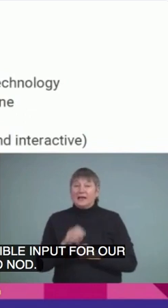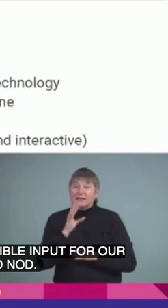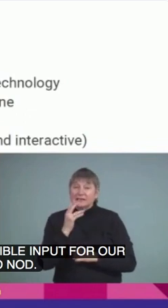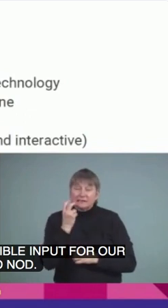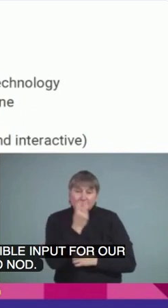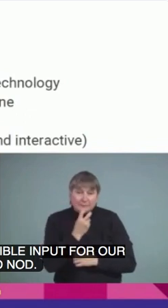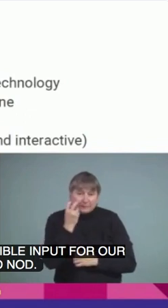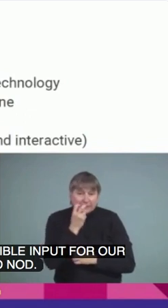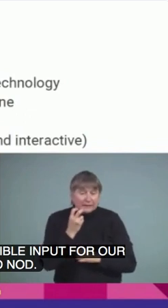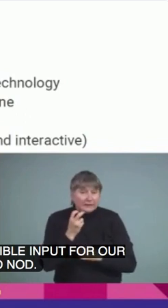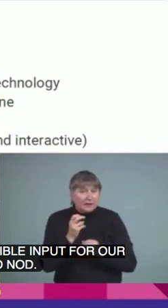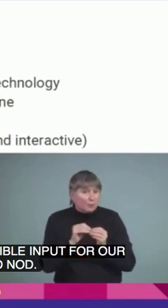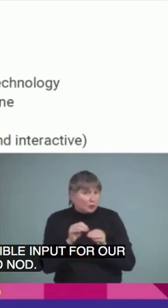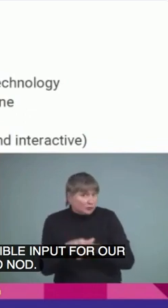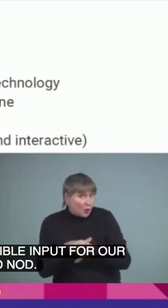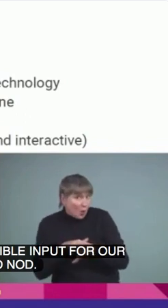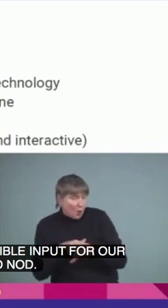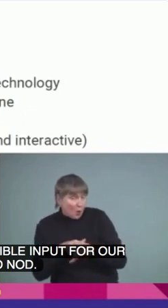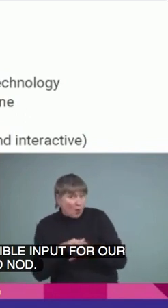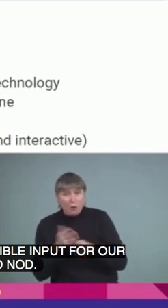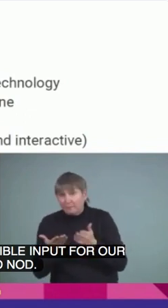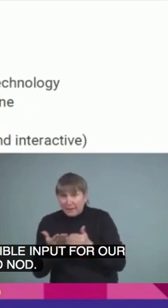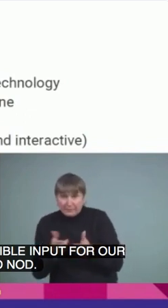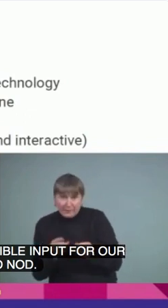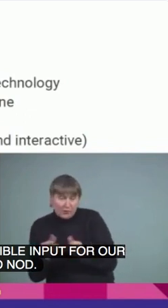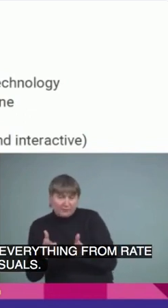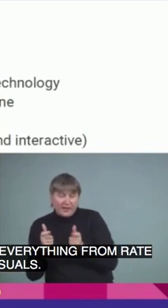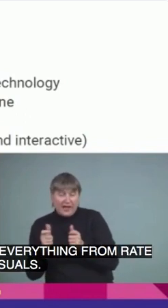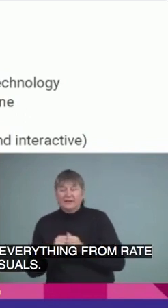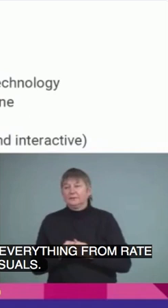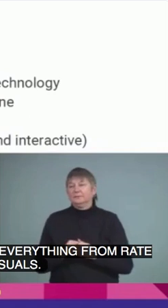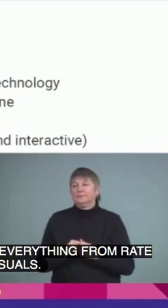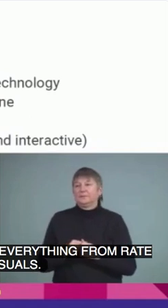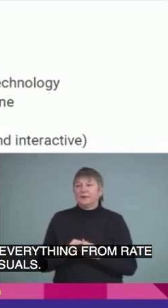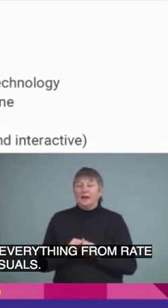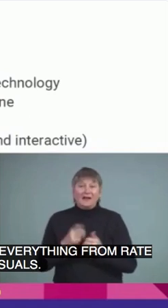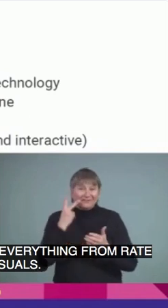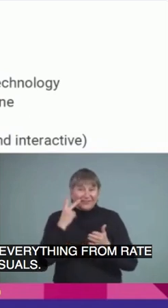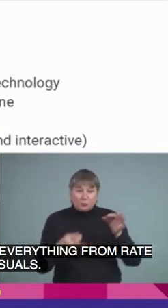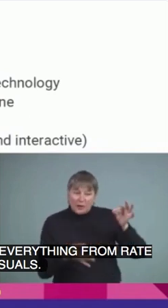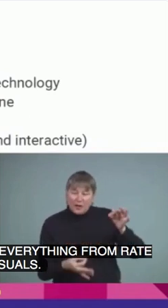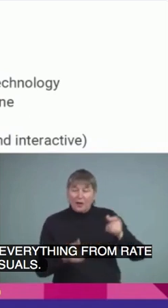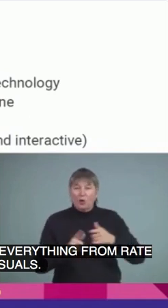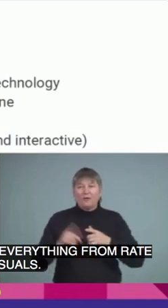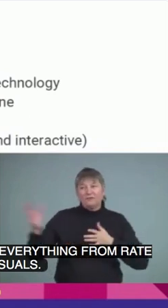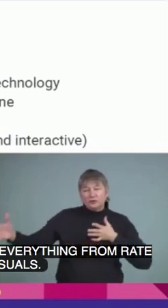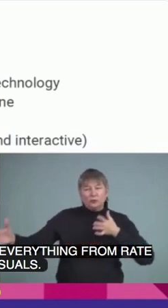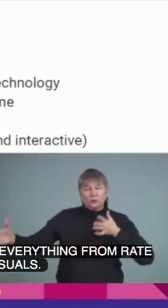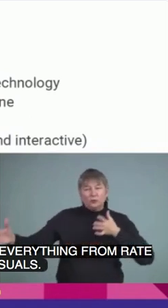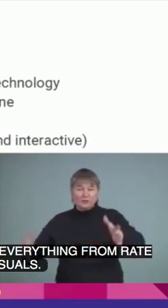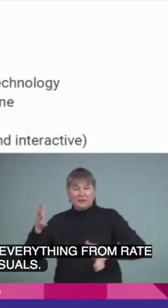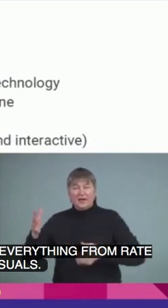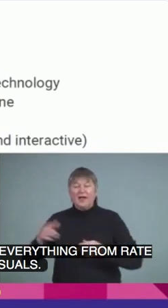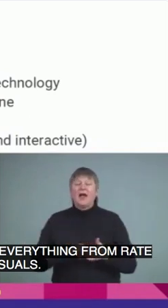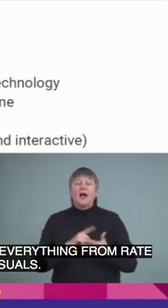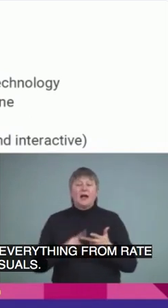using visuals. So, when you think about visuals, I think about the signing with the language as well.